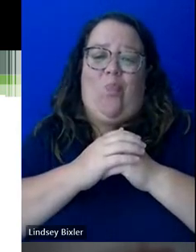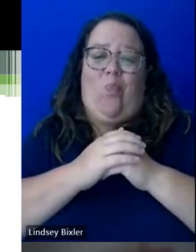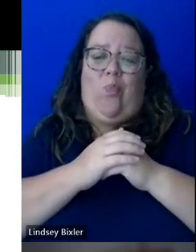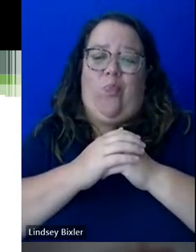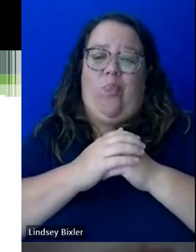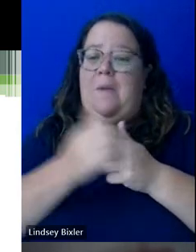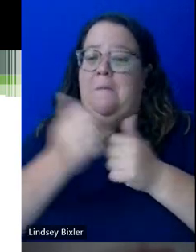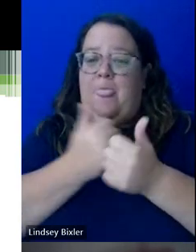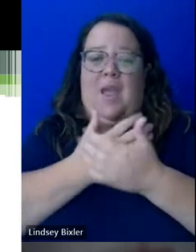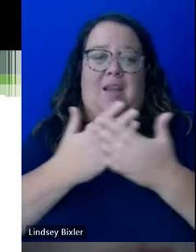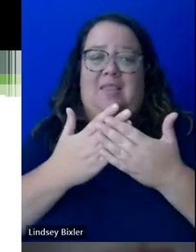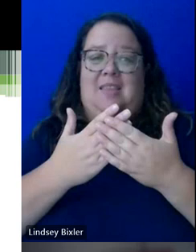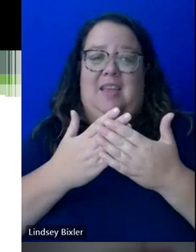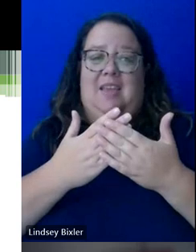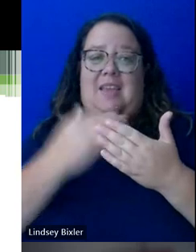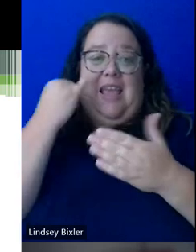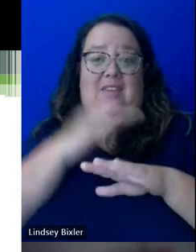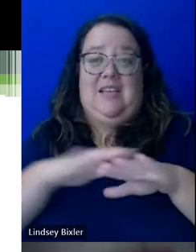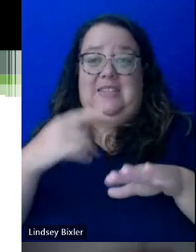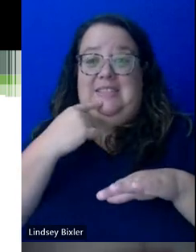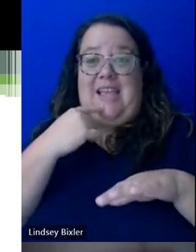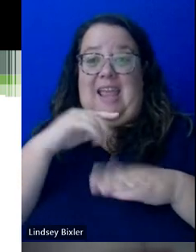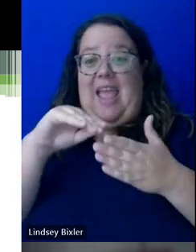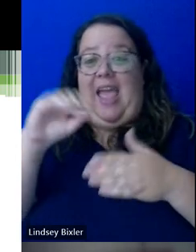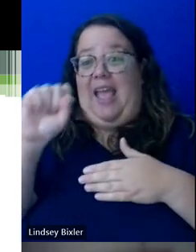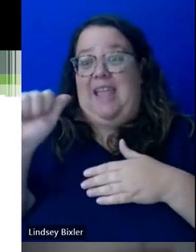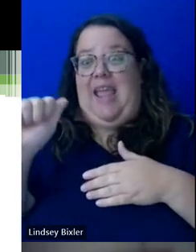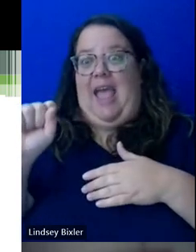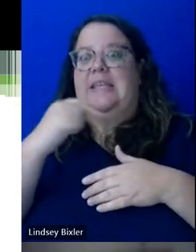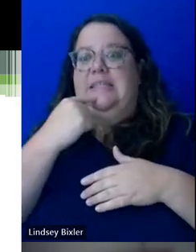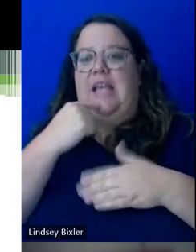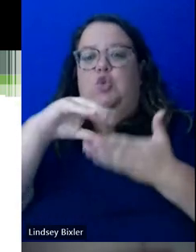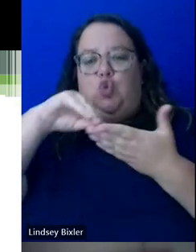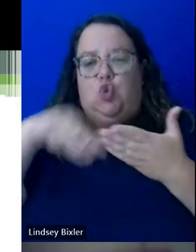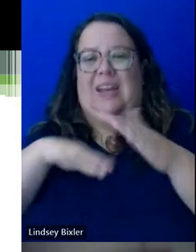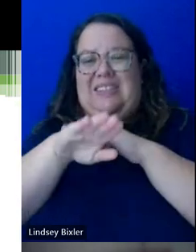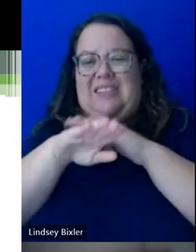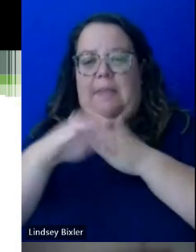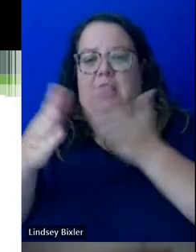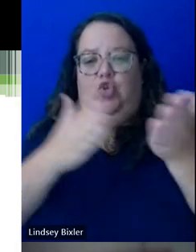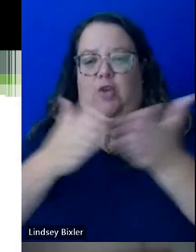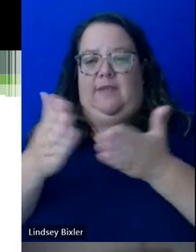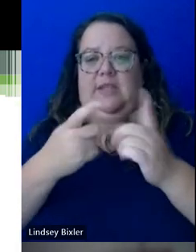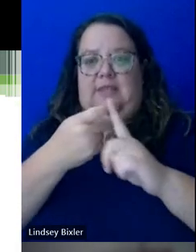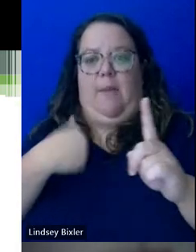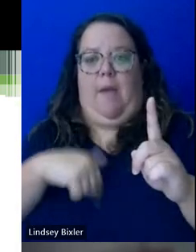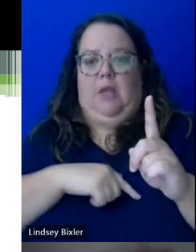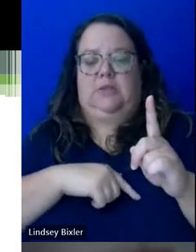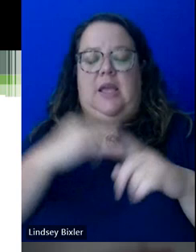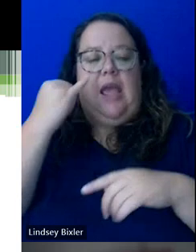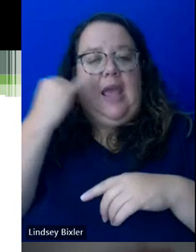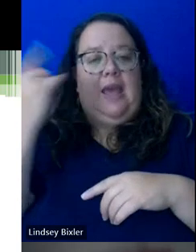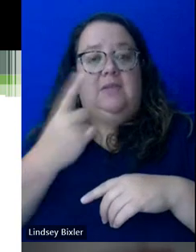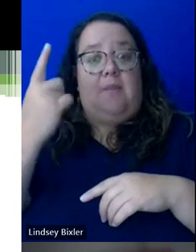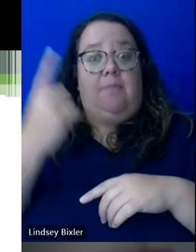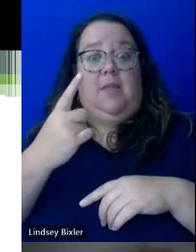anything that's, it doesn't say SAS. It's Student Accessibility Services. So, you will see it's from us. And if it's something more